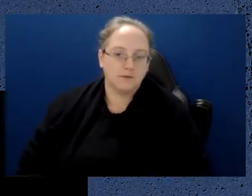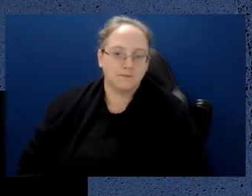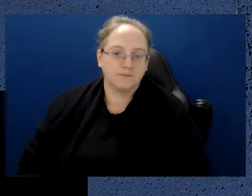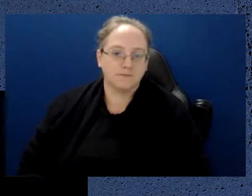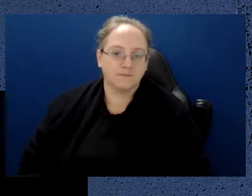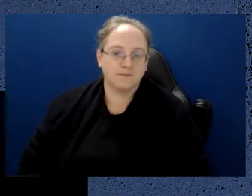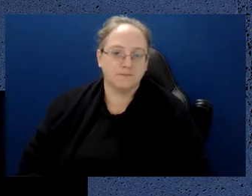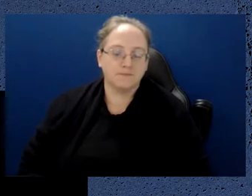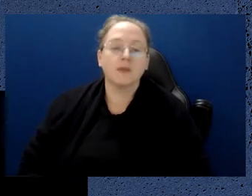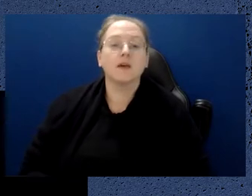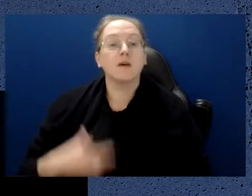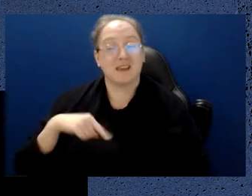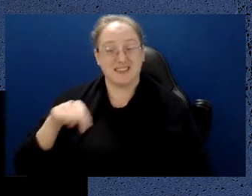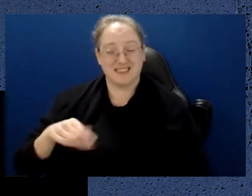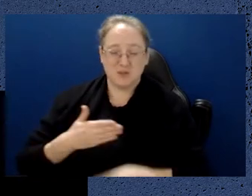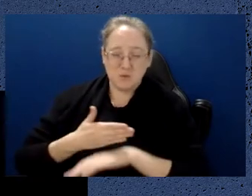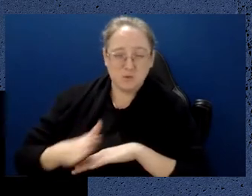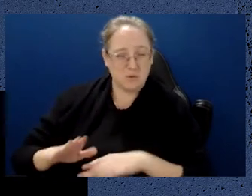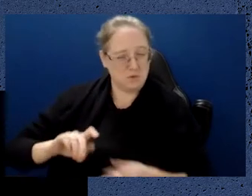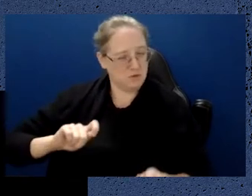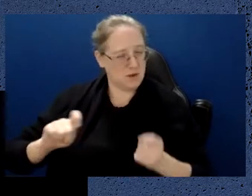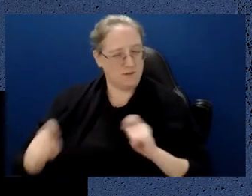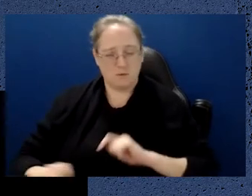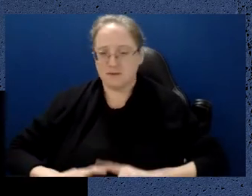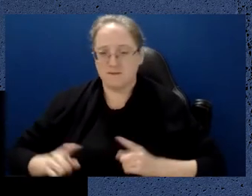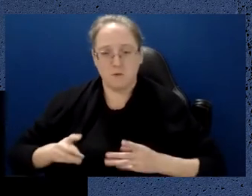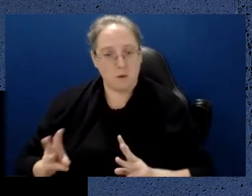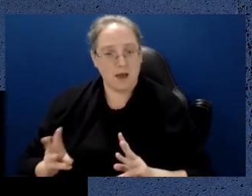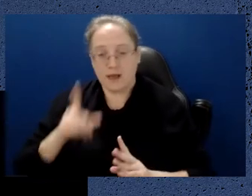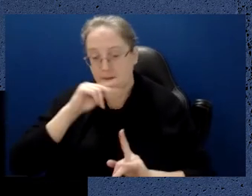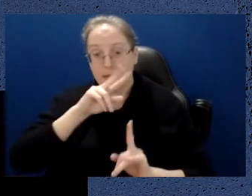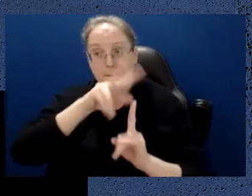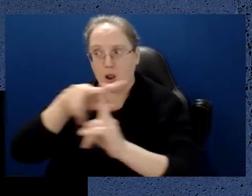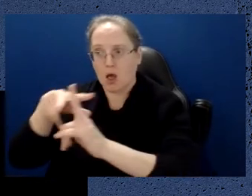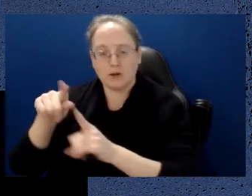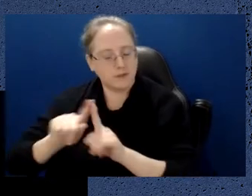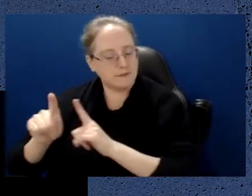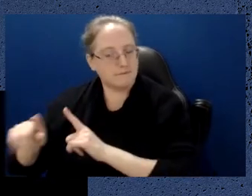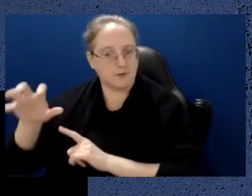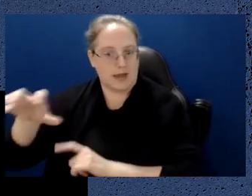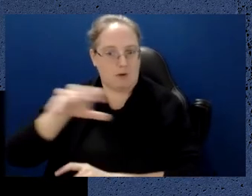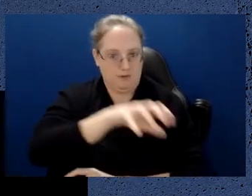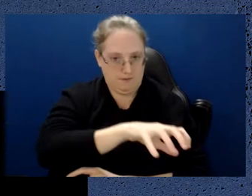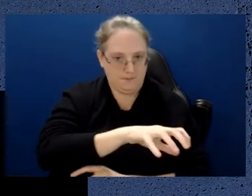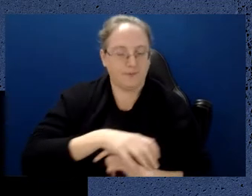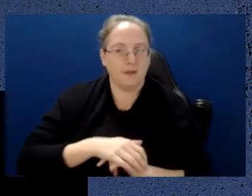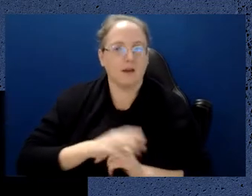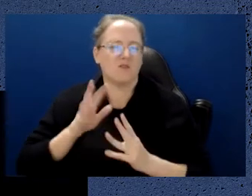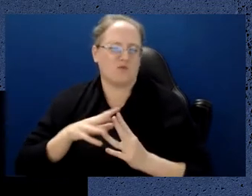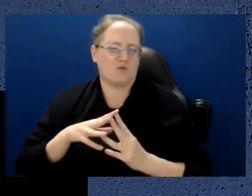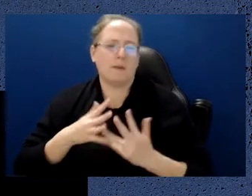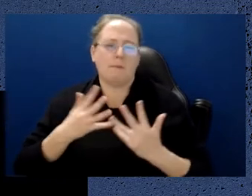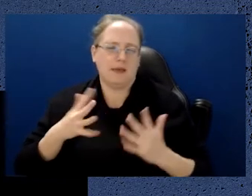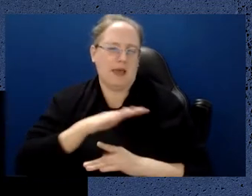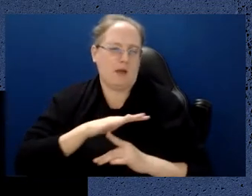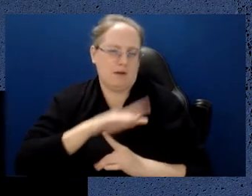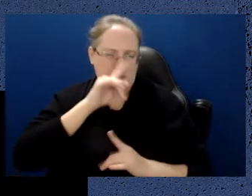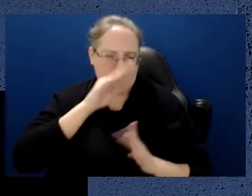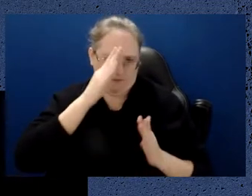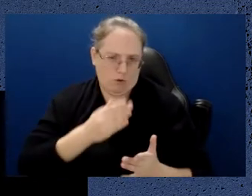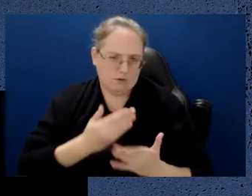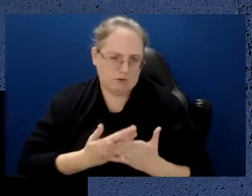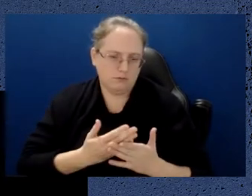has a range of application areas. And there are three main ones that people generally talk about,